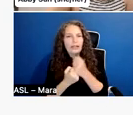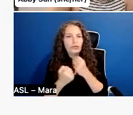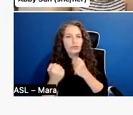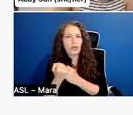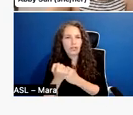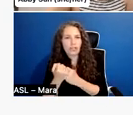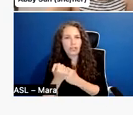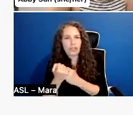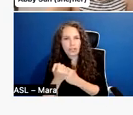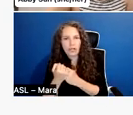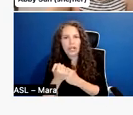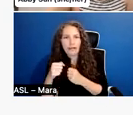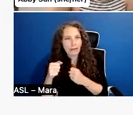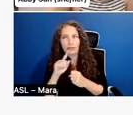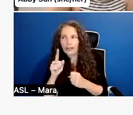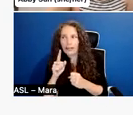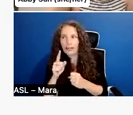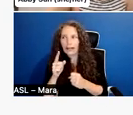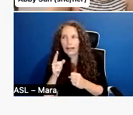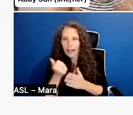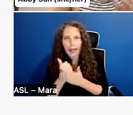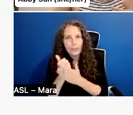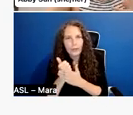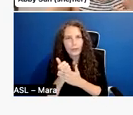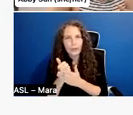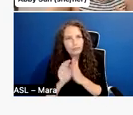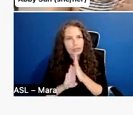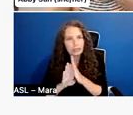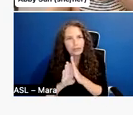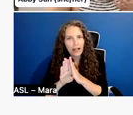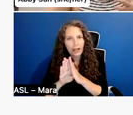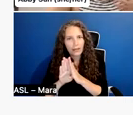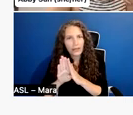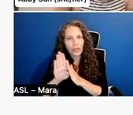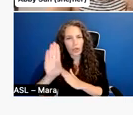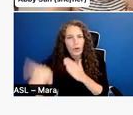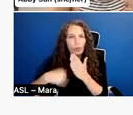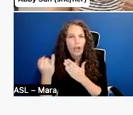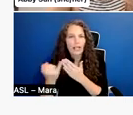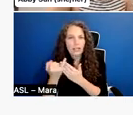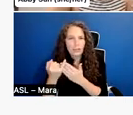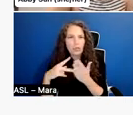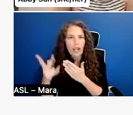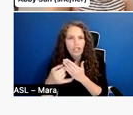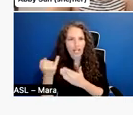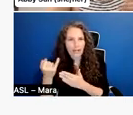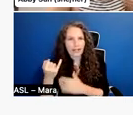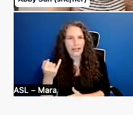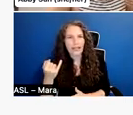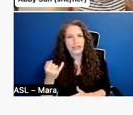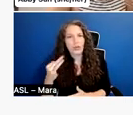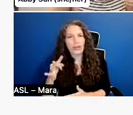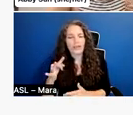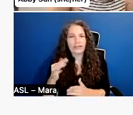project. So if you're applying for grants for that reason, I highly encourage it. But if it's for applying for grants as a source of financing,